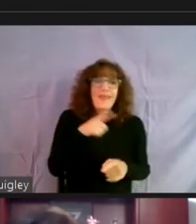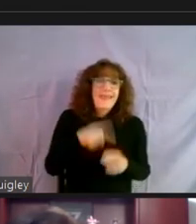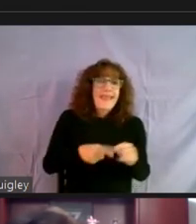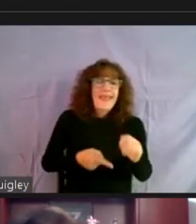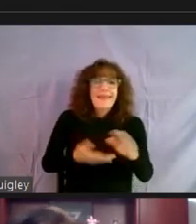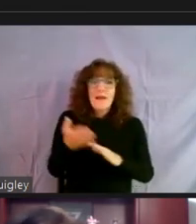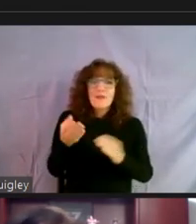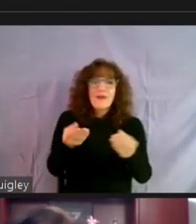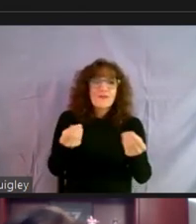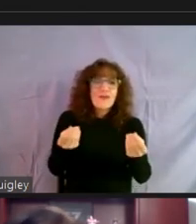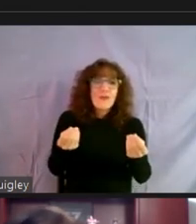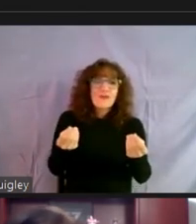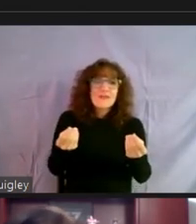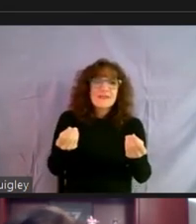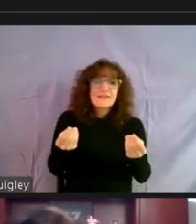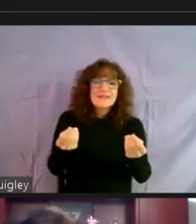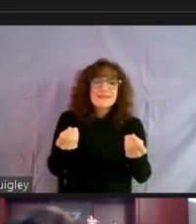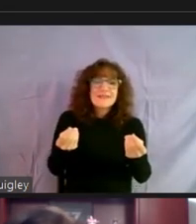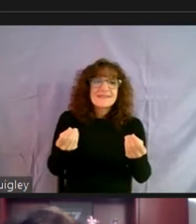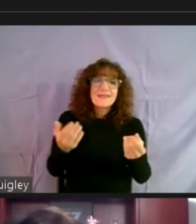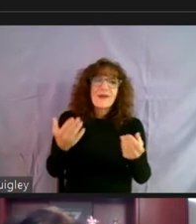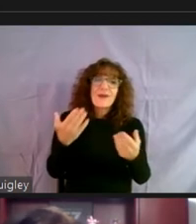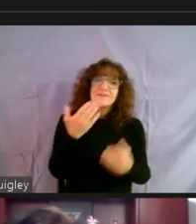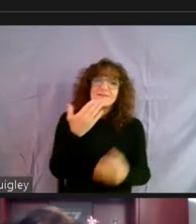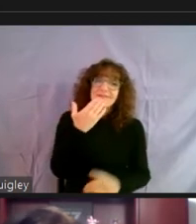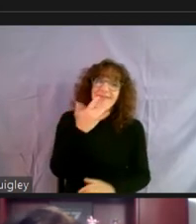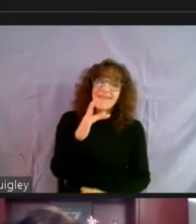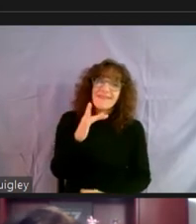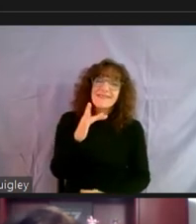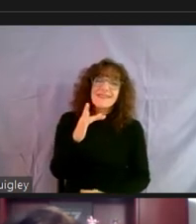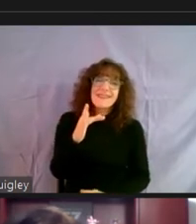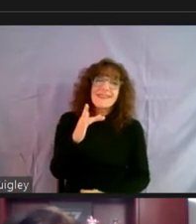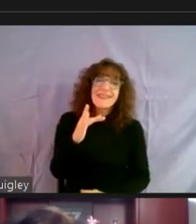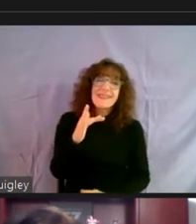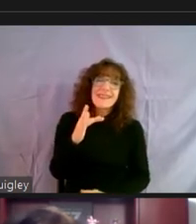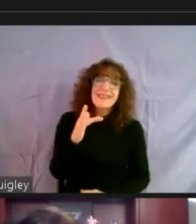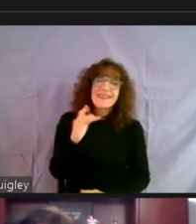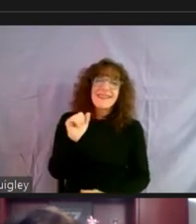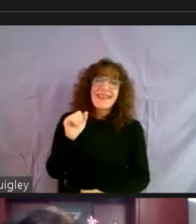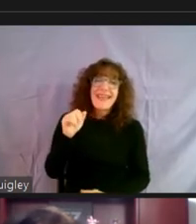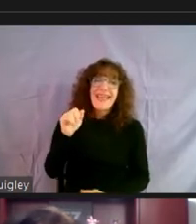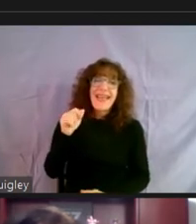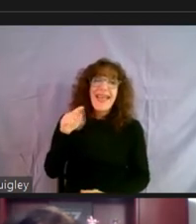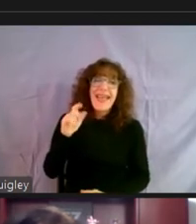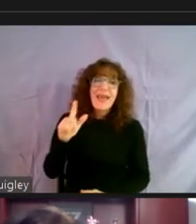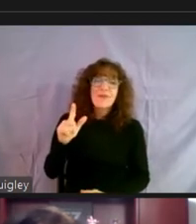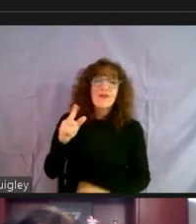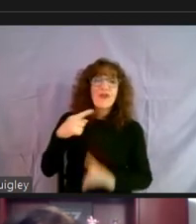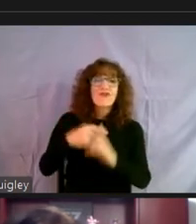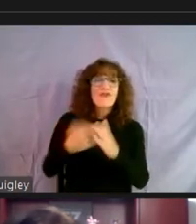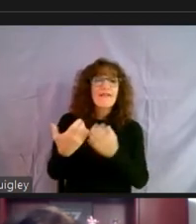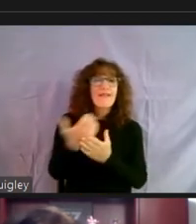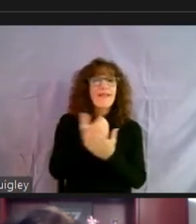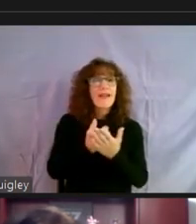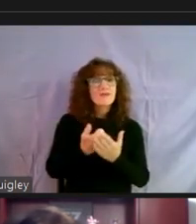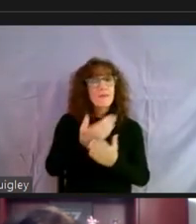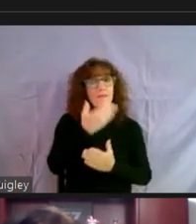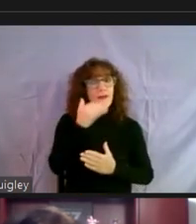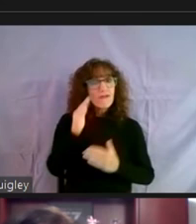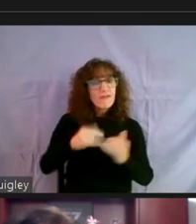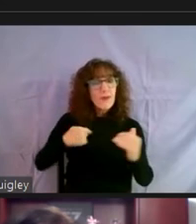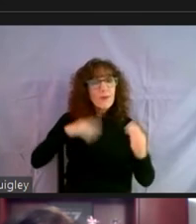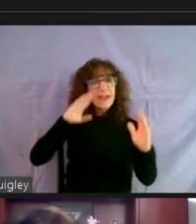properties. So thankfully, um, April's rent collections really went better than expected.